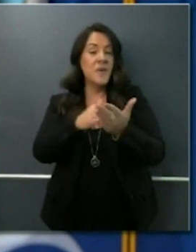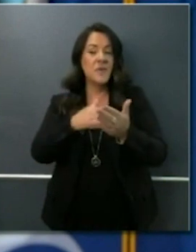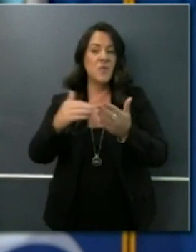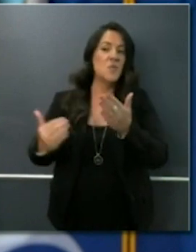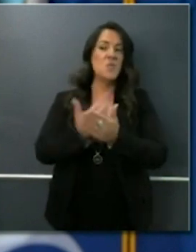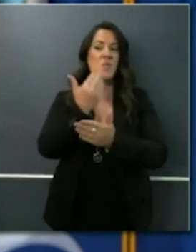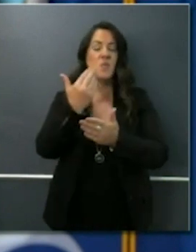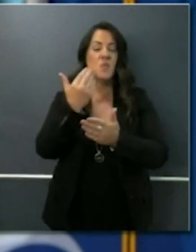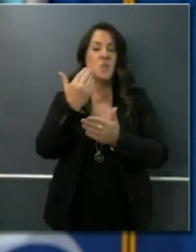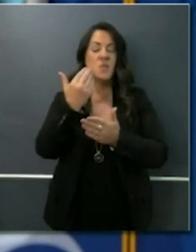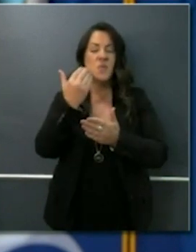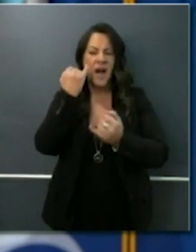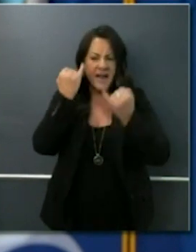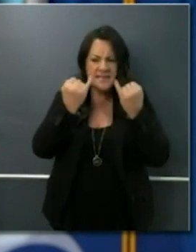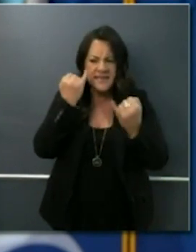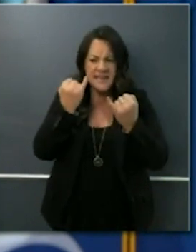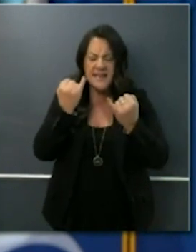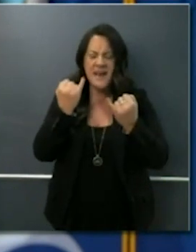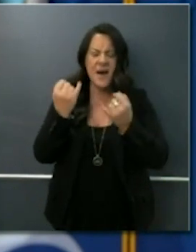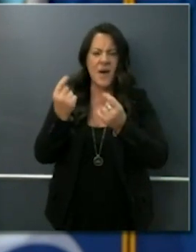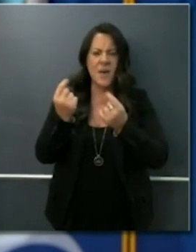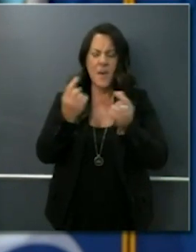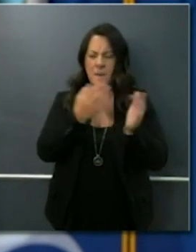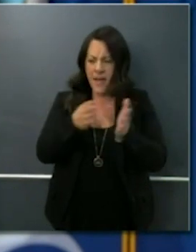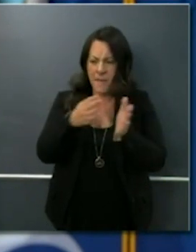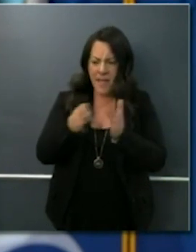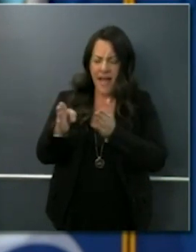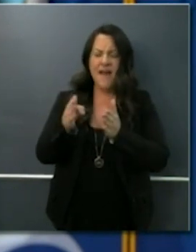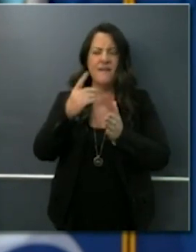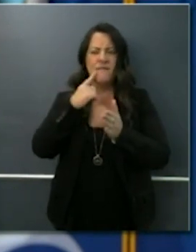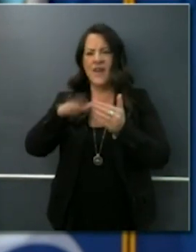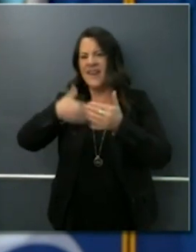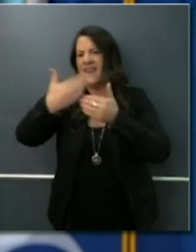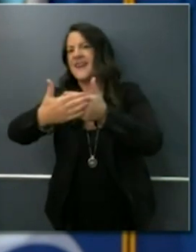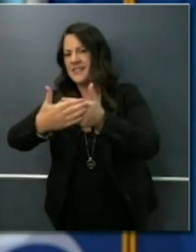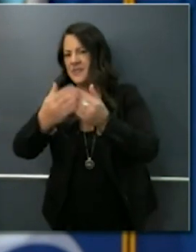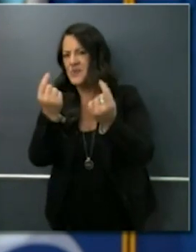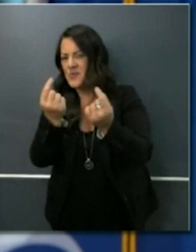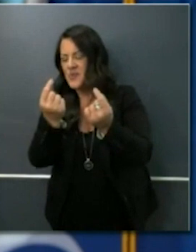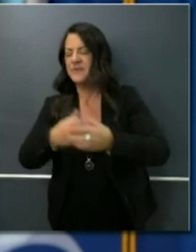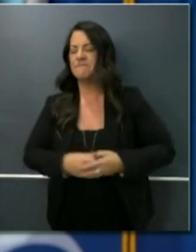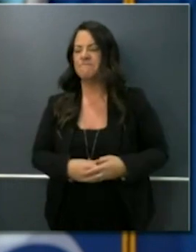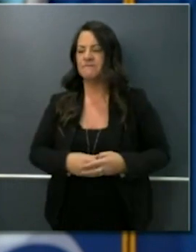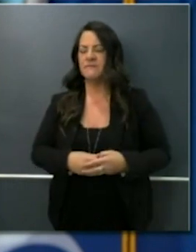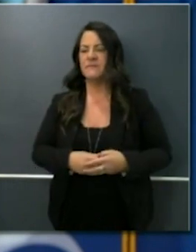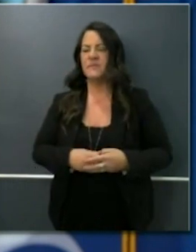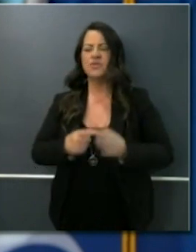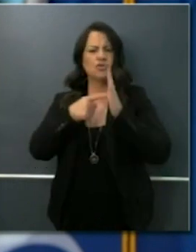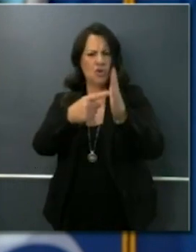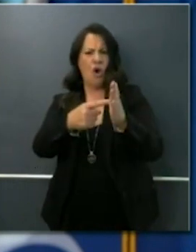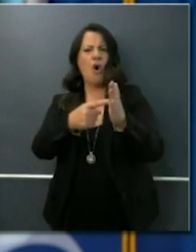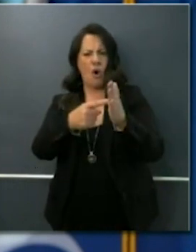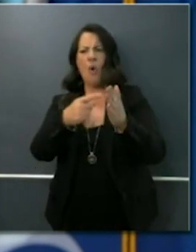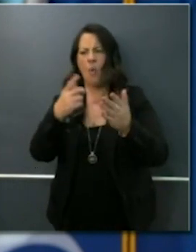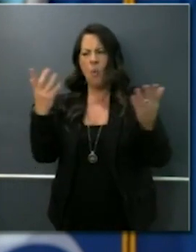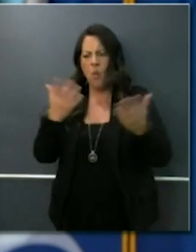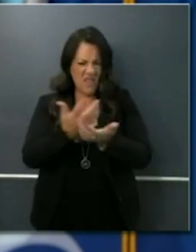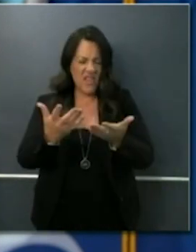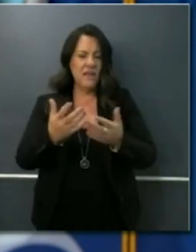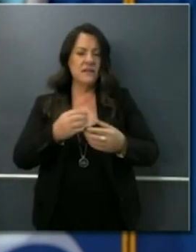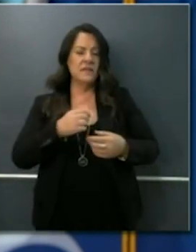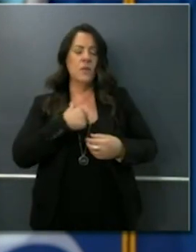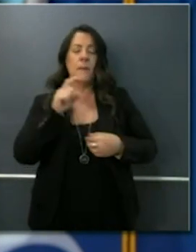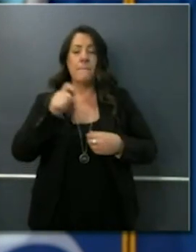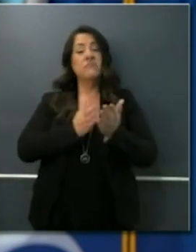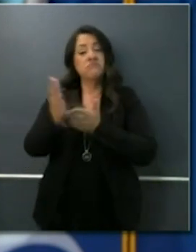employing in terms of getting to the next phase as it relates to meaningful modifications of our stay at home order.